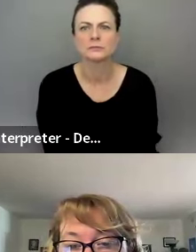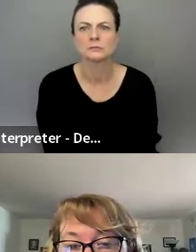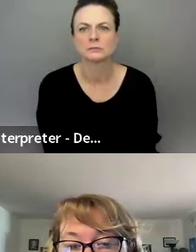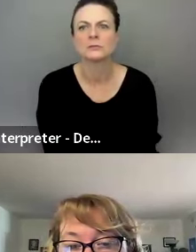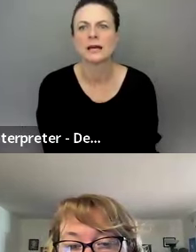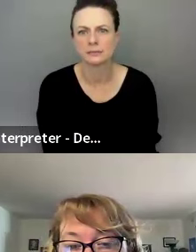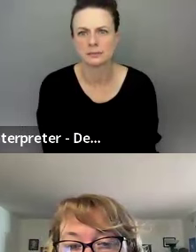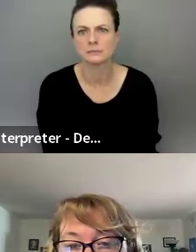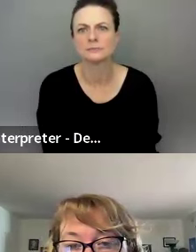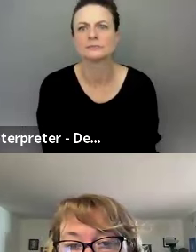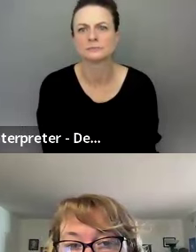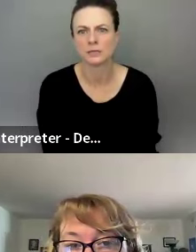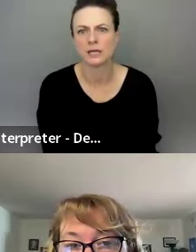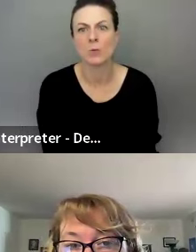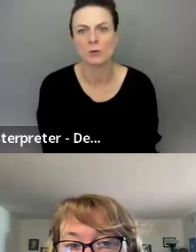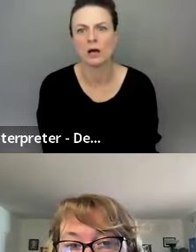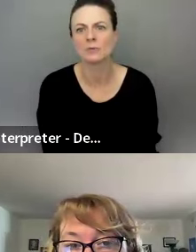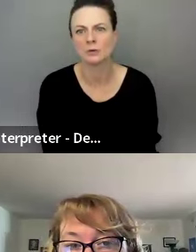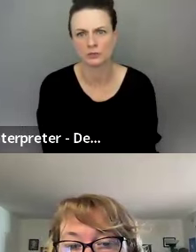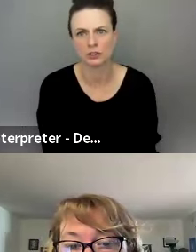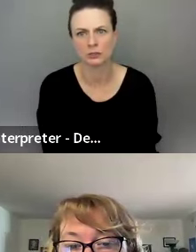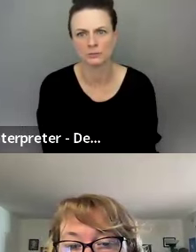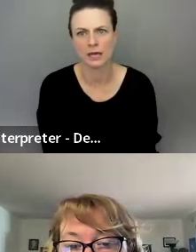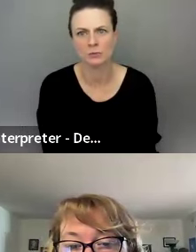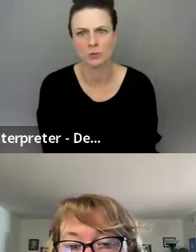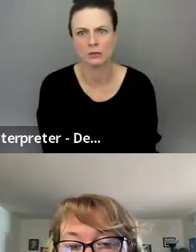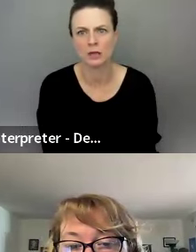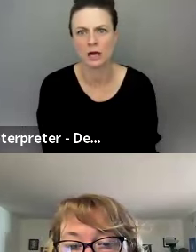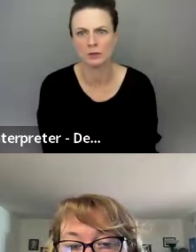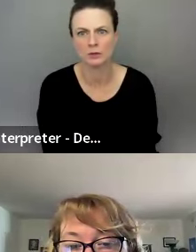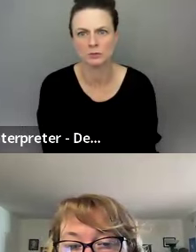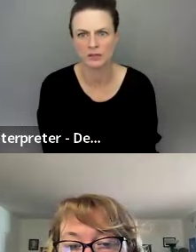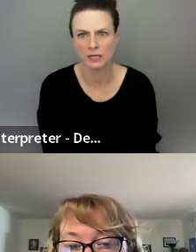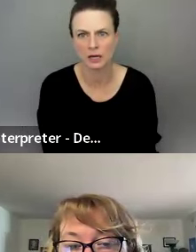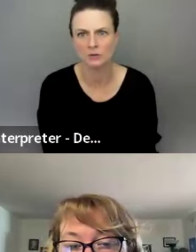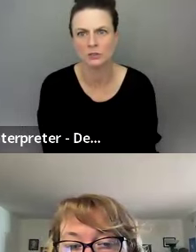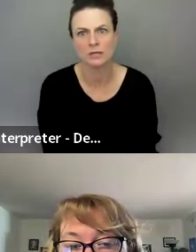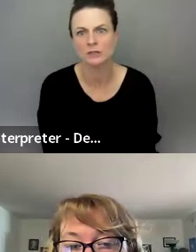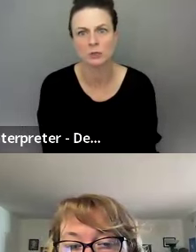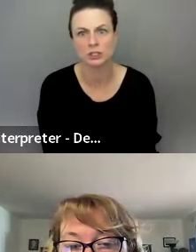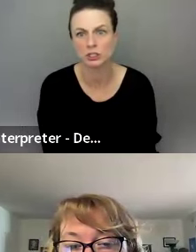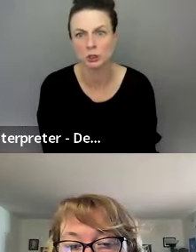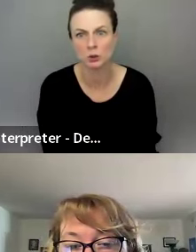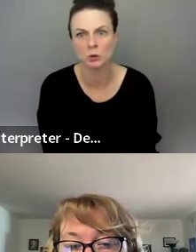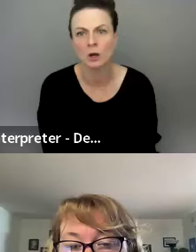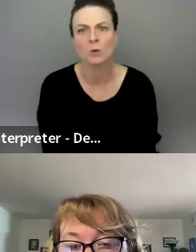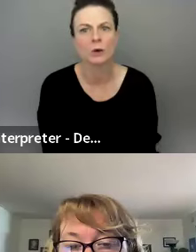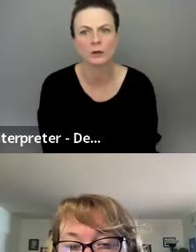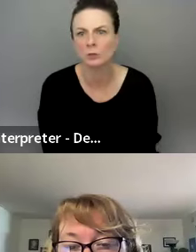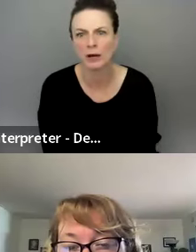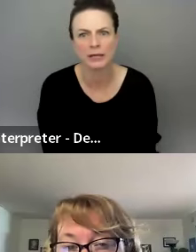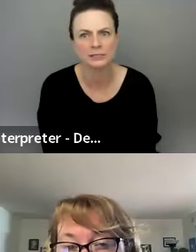Right. Okay, great. Yeah, I need some help. Yeah, we will help you for sure. And we'll upload some videos. You tell us what to do,